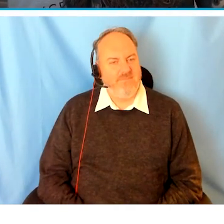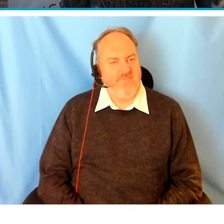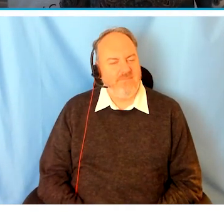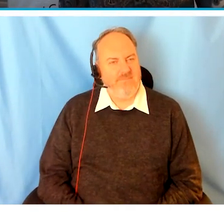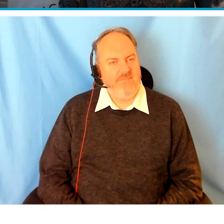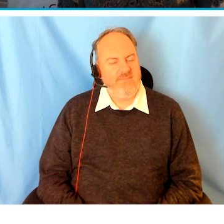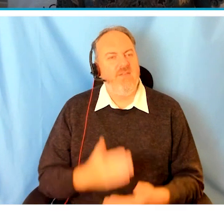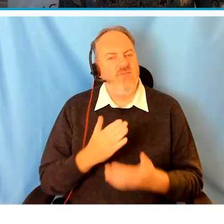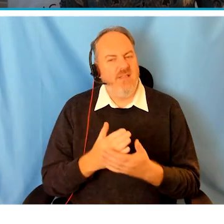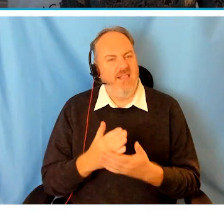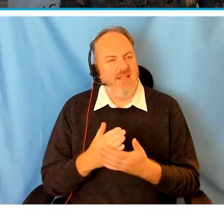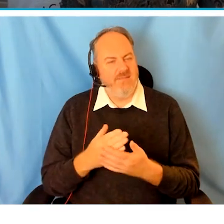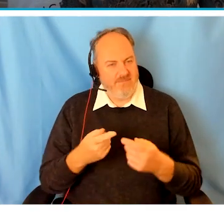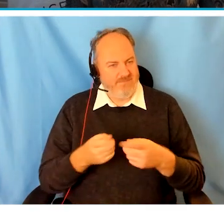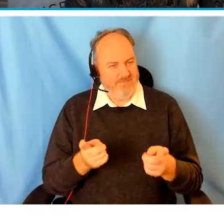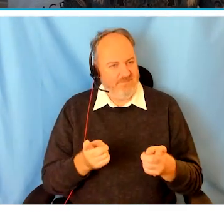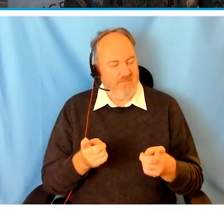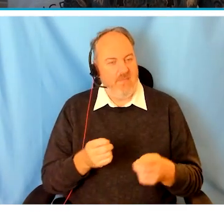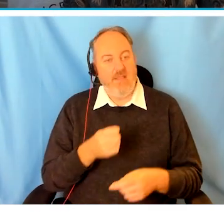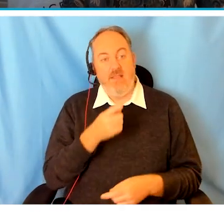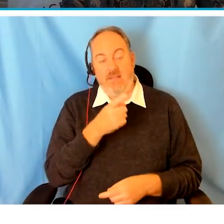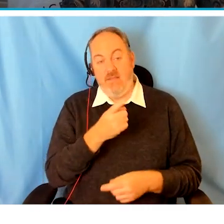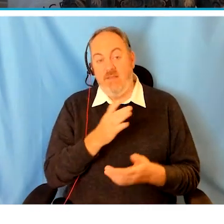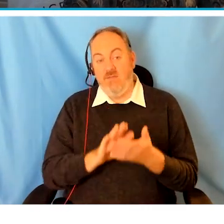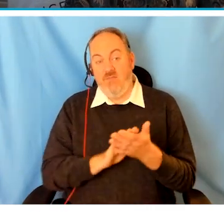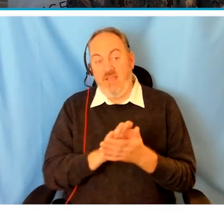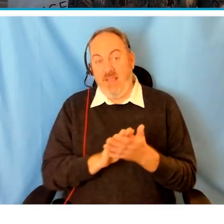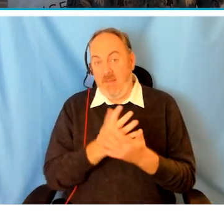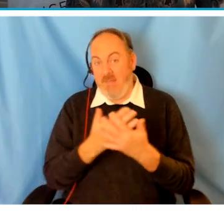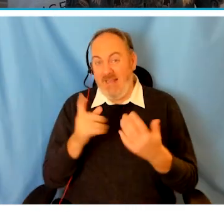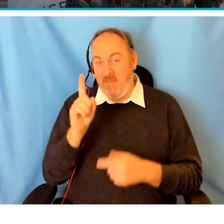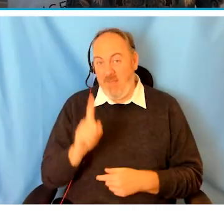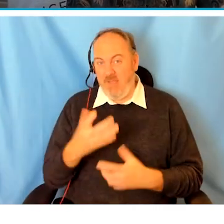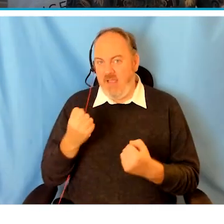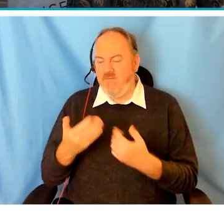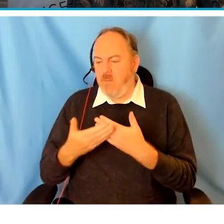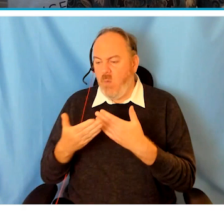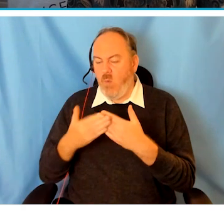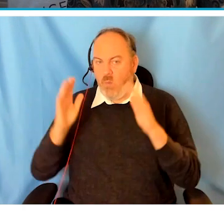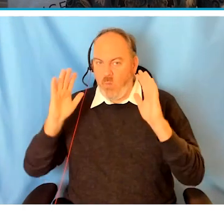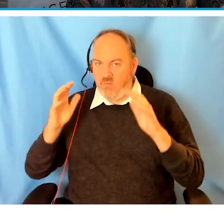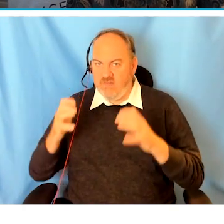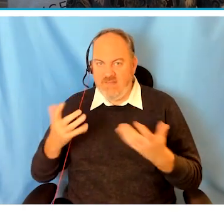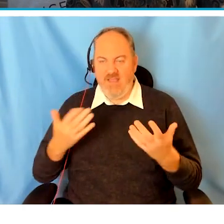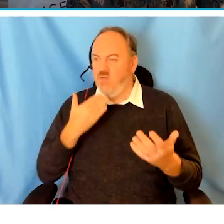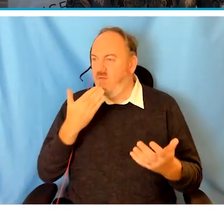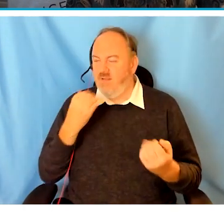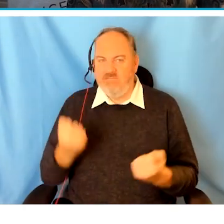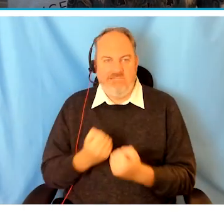But for many, this can be secondary to more pressing issues. Poor network coverage,